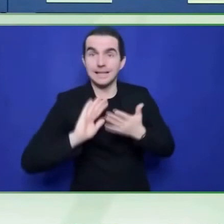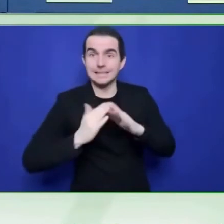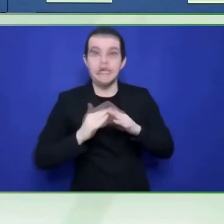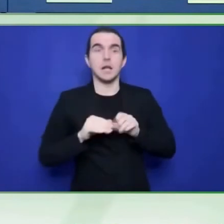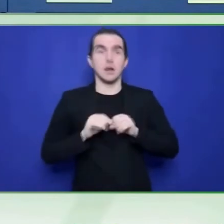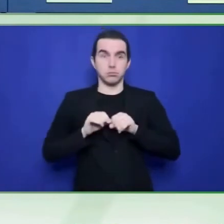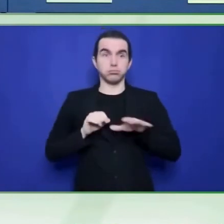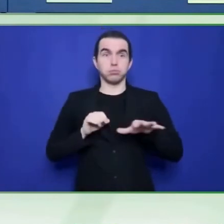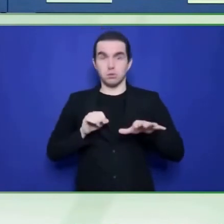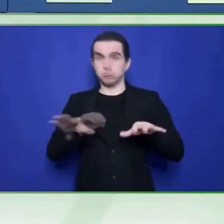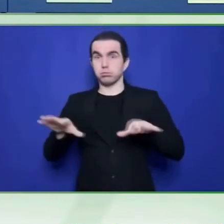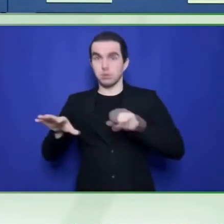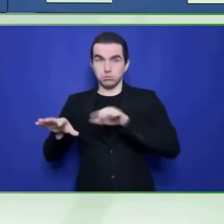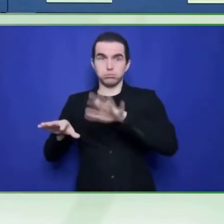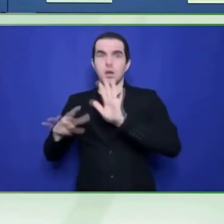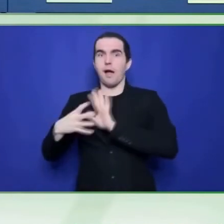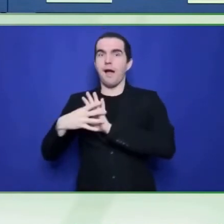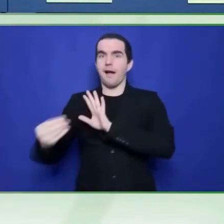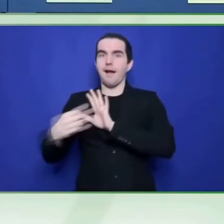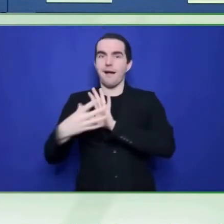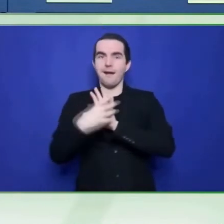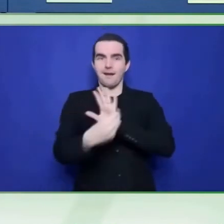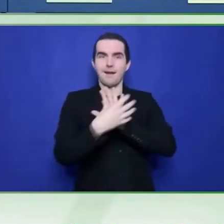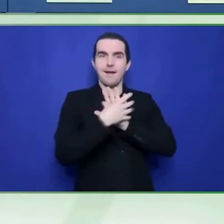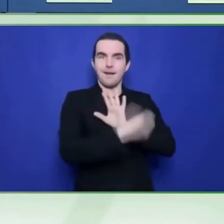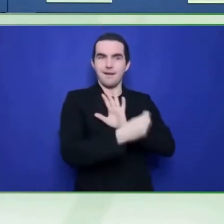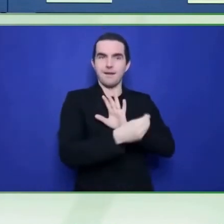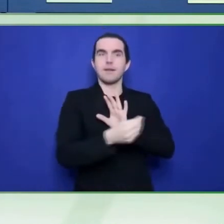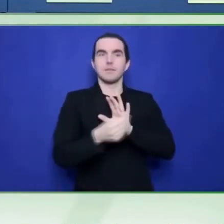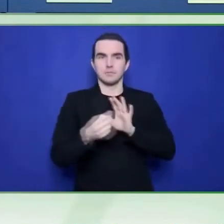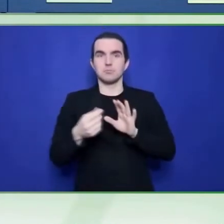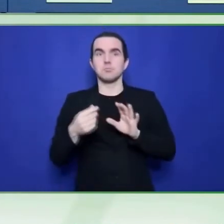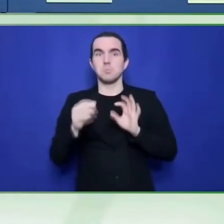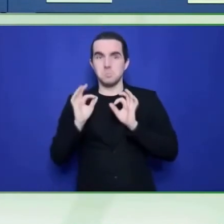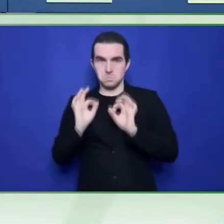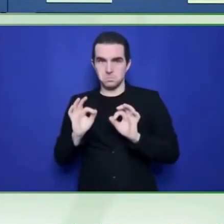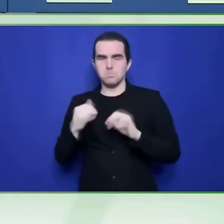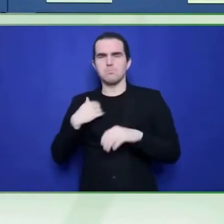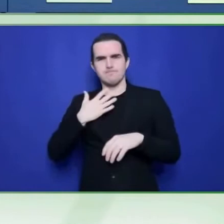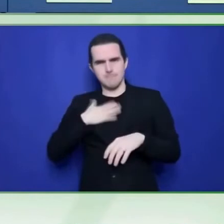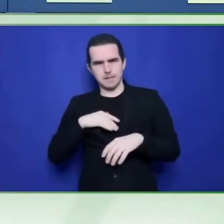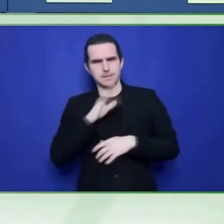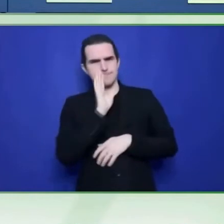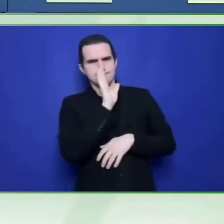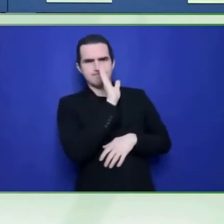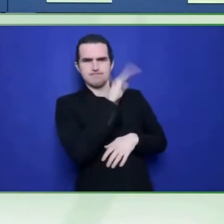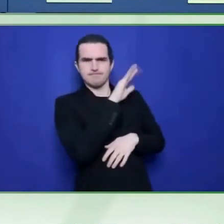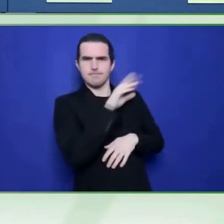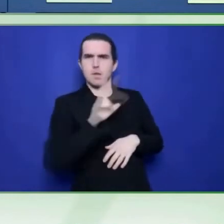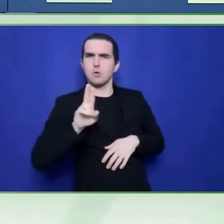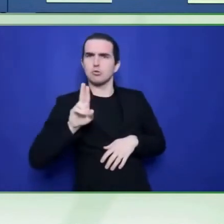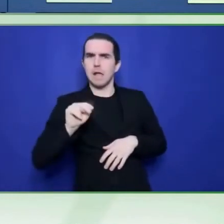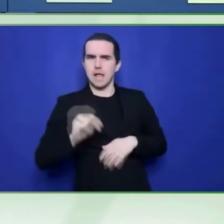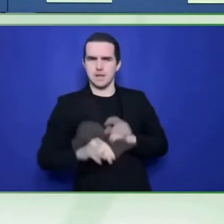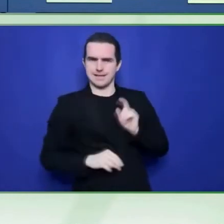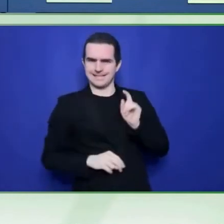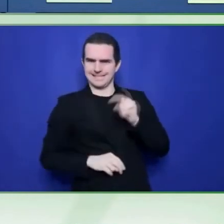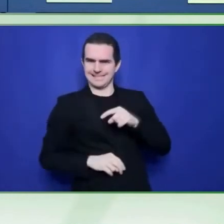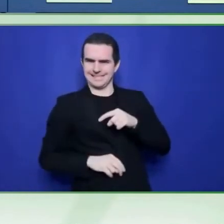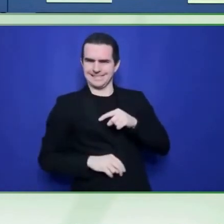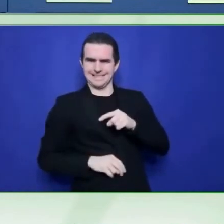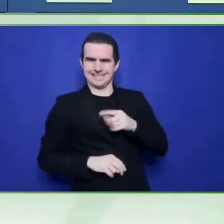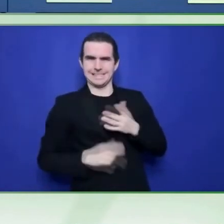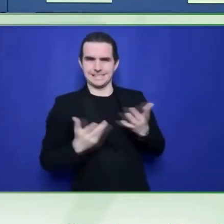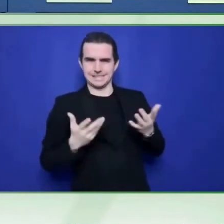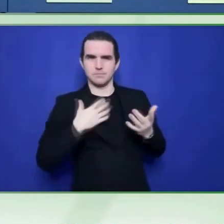Our first objective is to make weather focus more accessible using